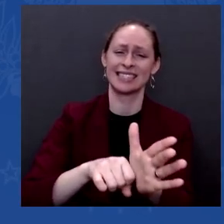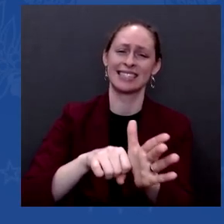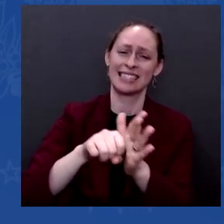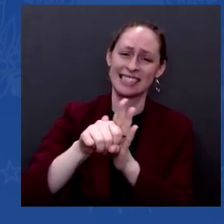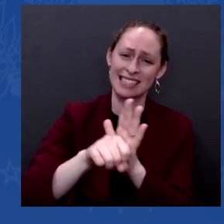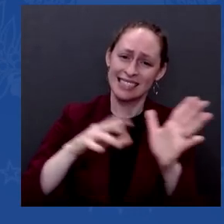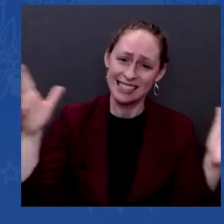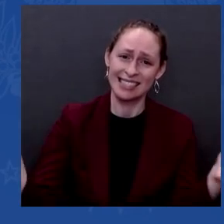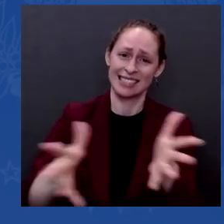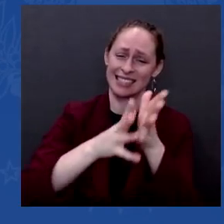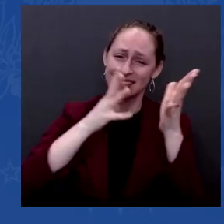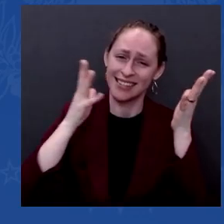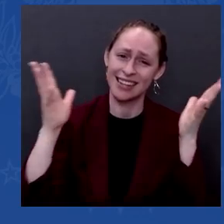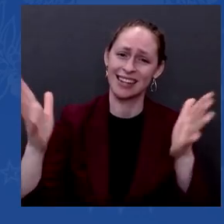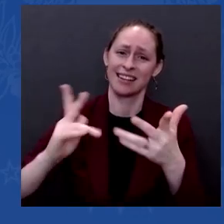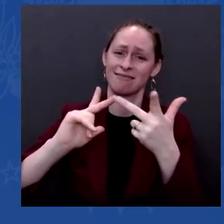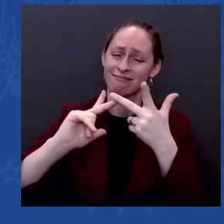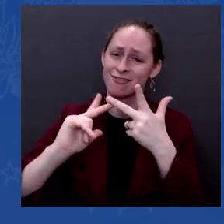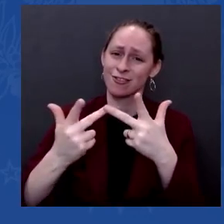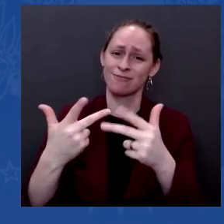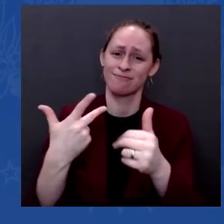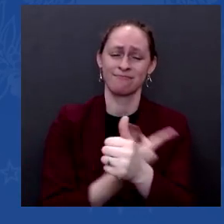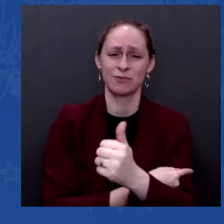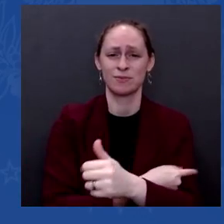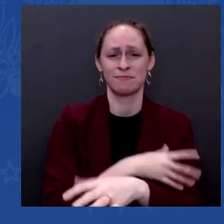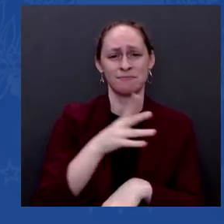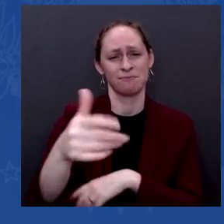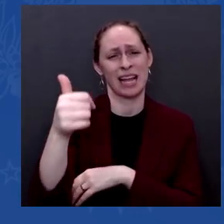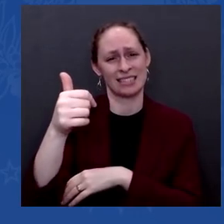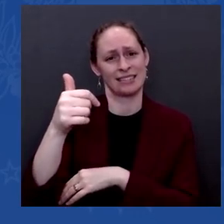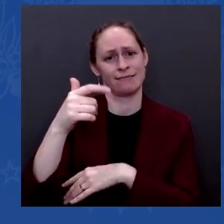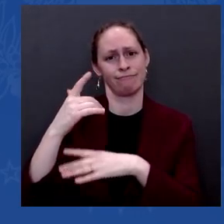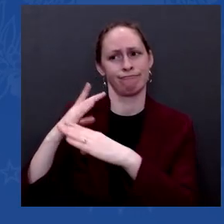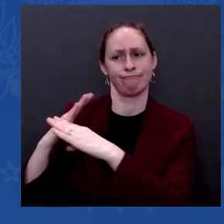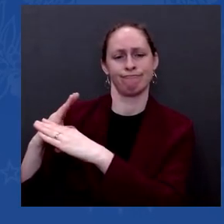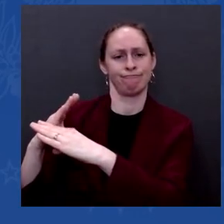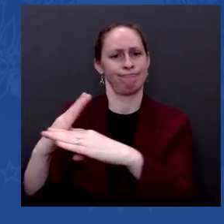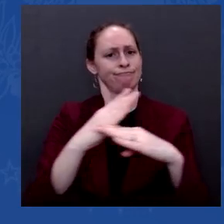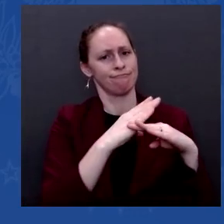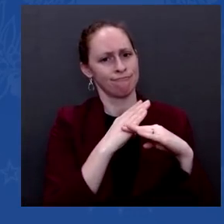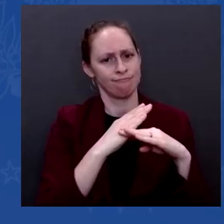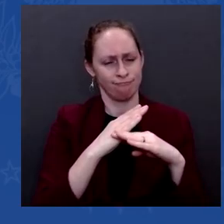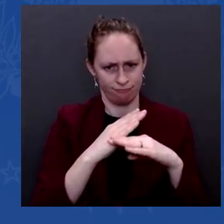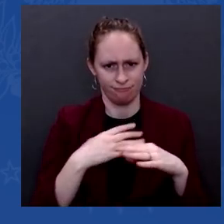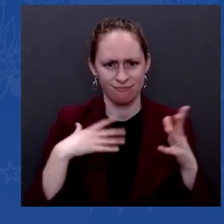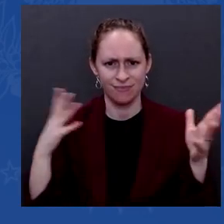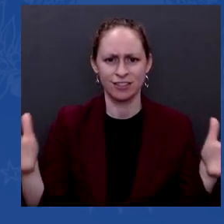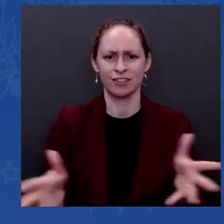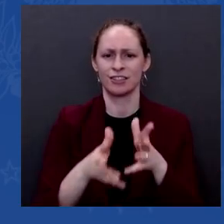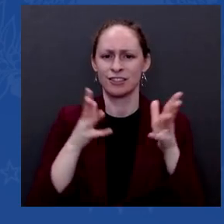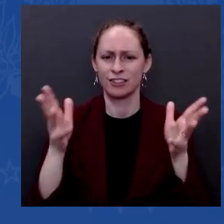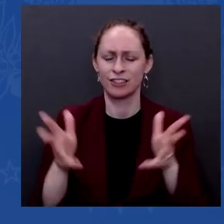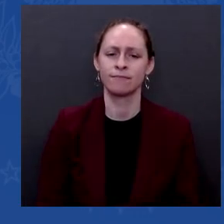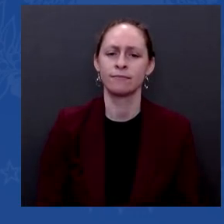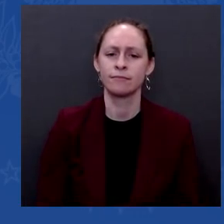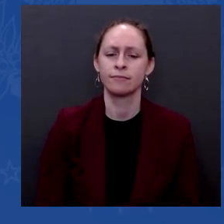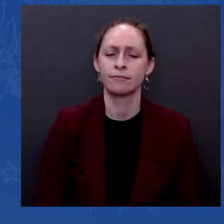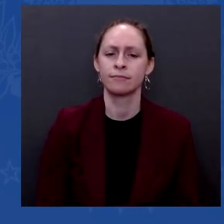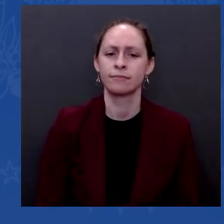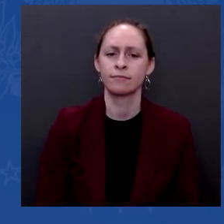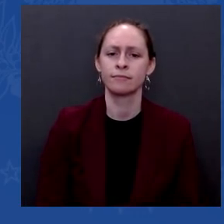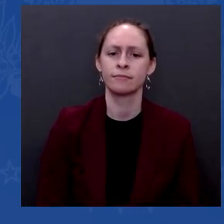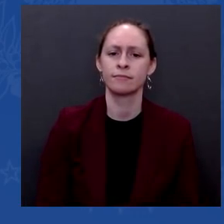have. You're protected very well with two shots. If it's the Pfizer — anyway, you're protected. But you are